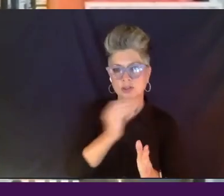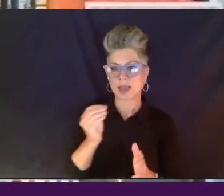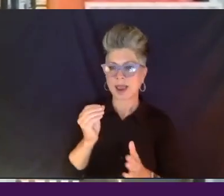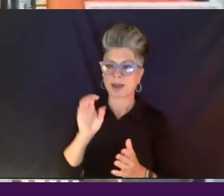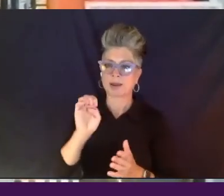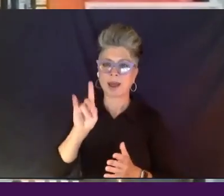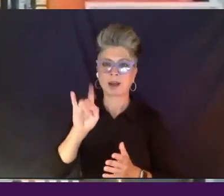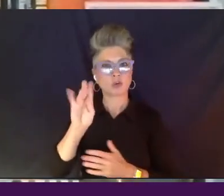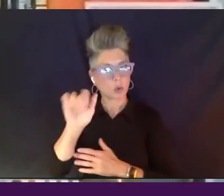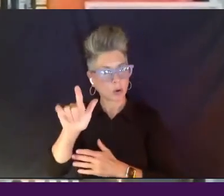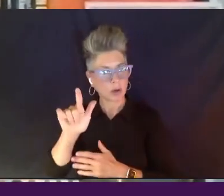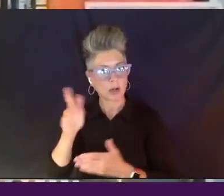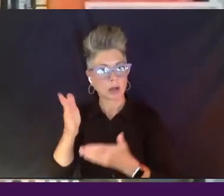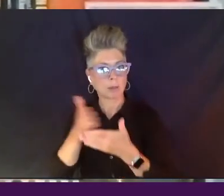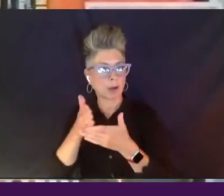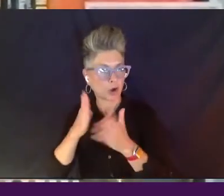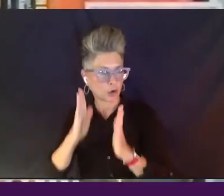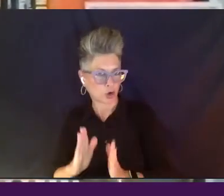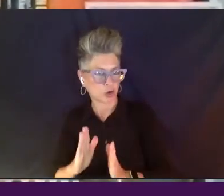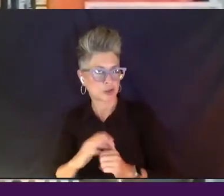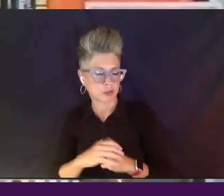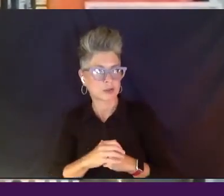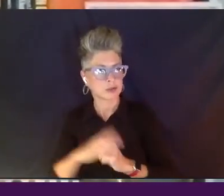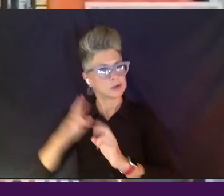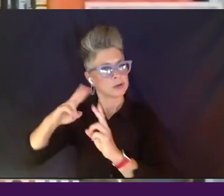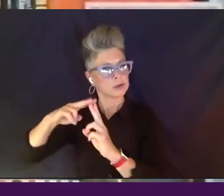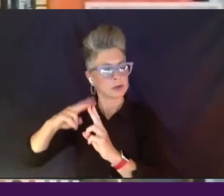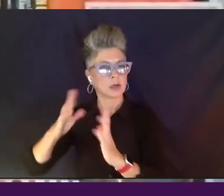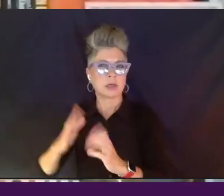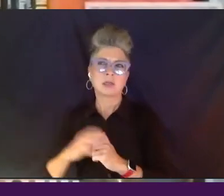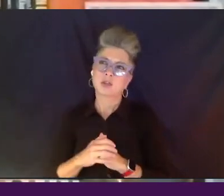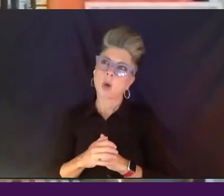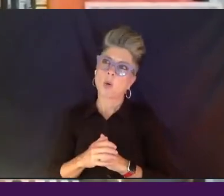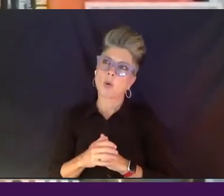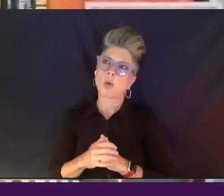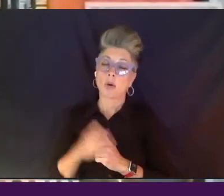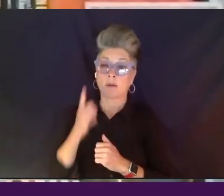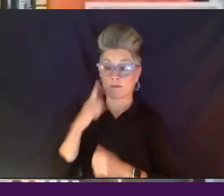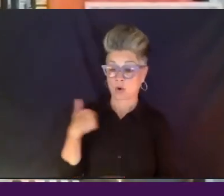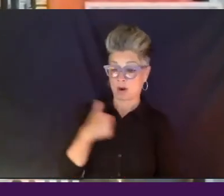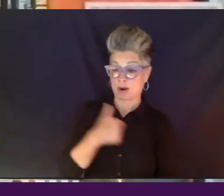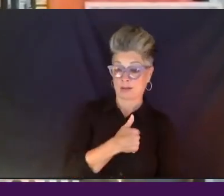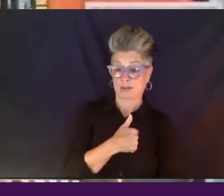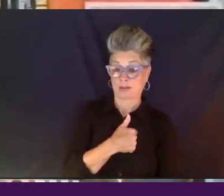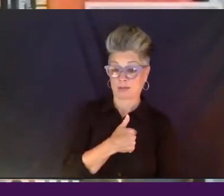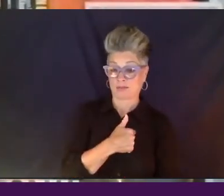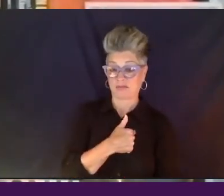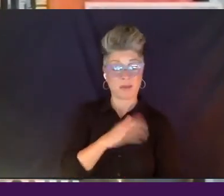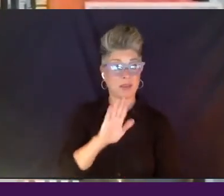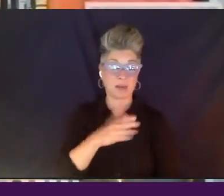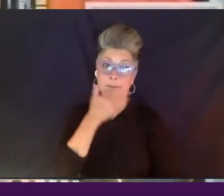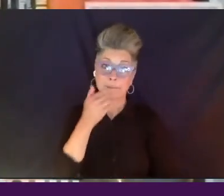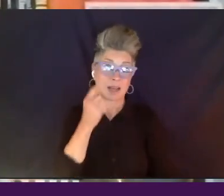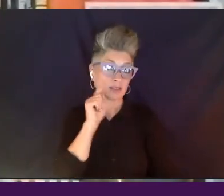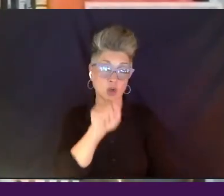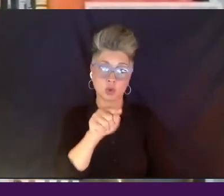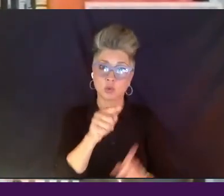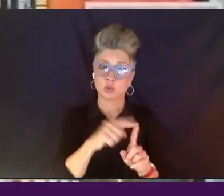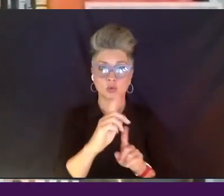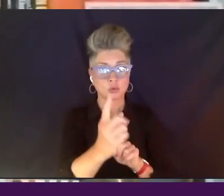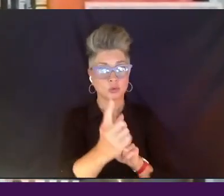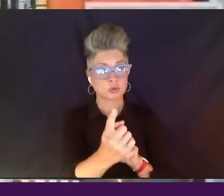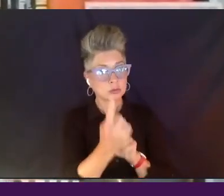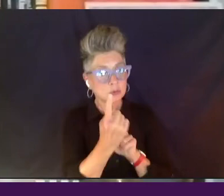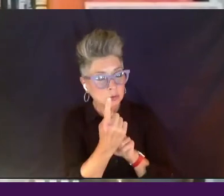So for us, it actually is better to come to me and have a discussion way earlier in